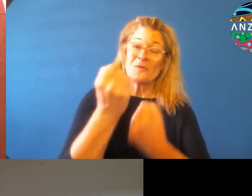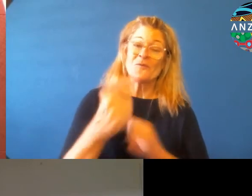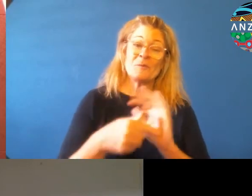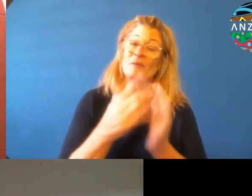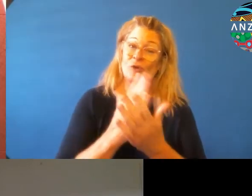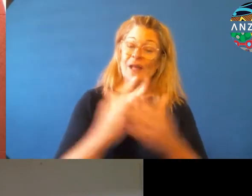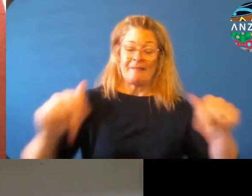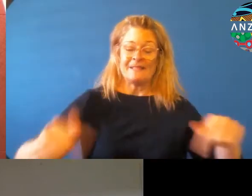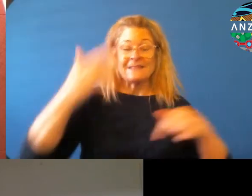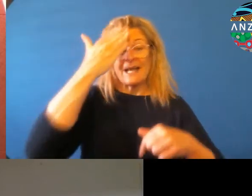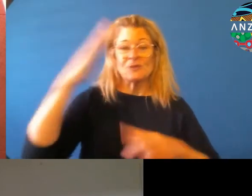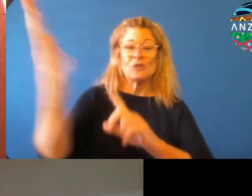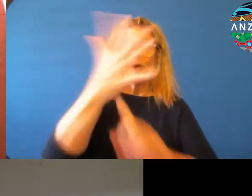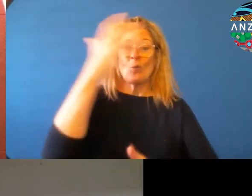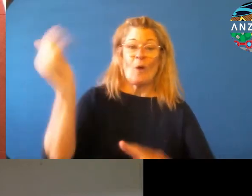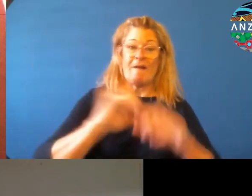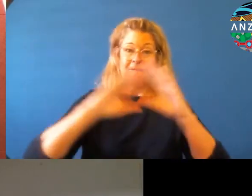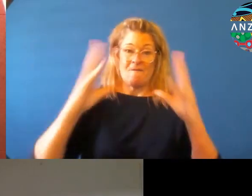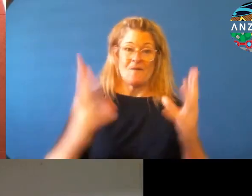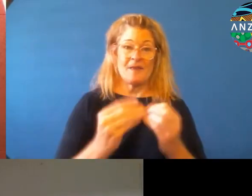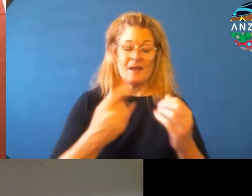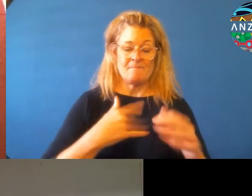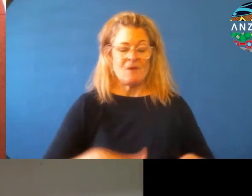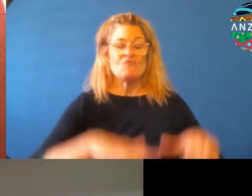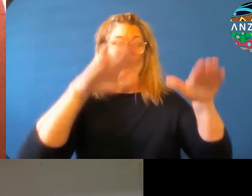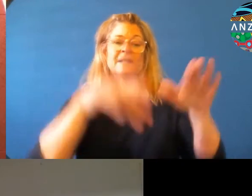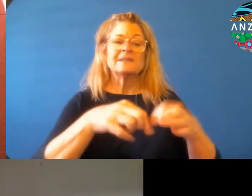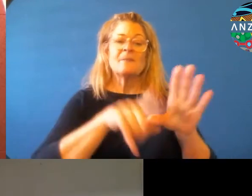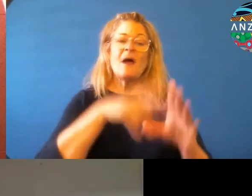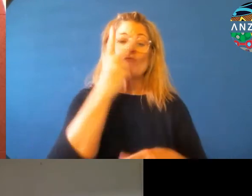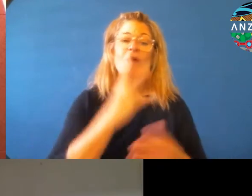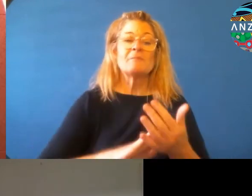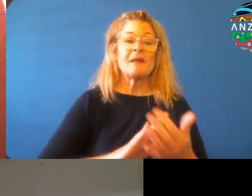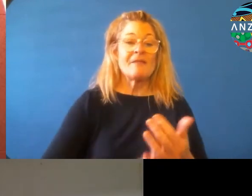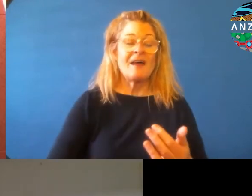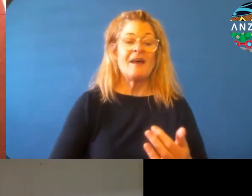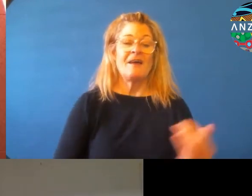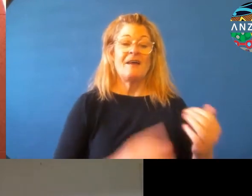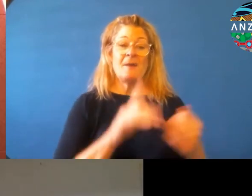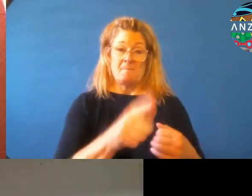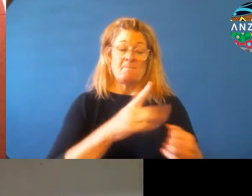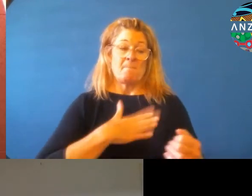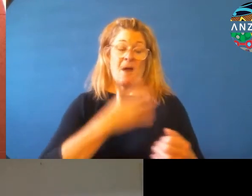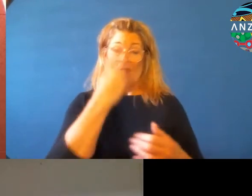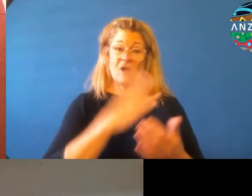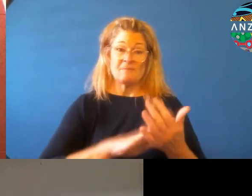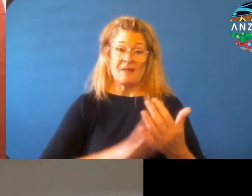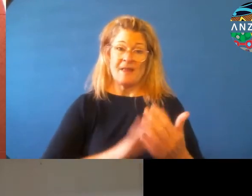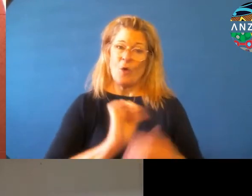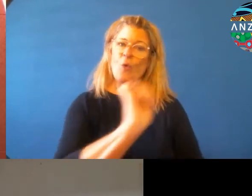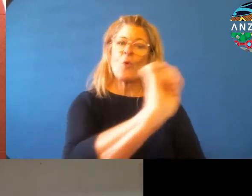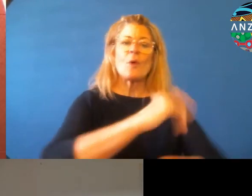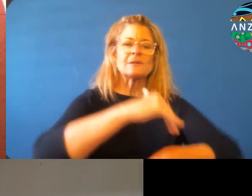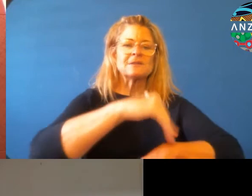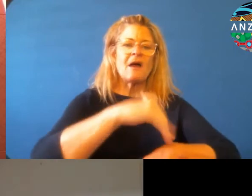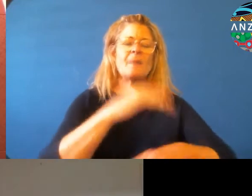and I was raised by a grandmother, um, and it was in my grandmother's era that the